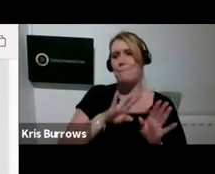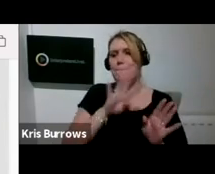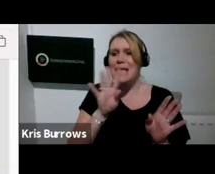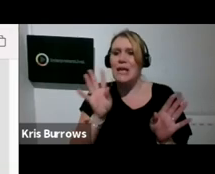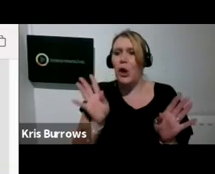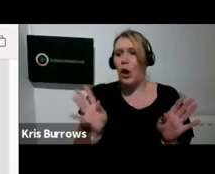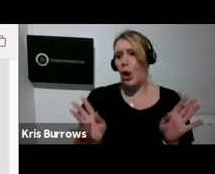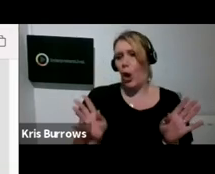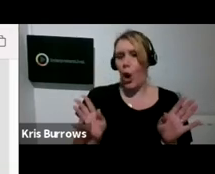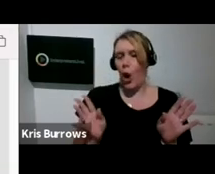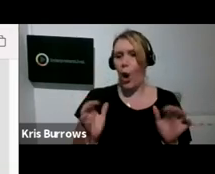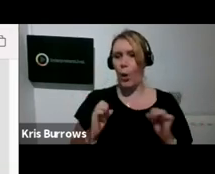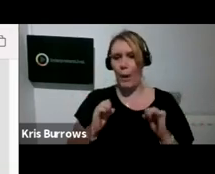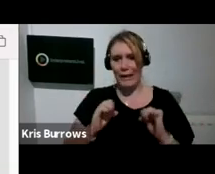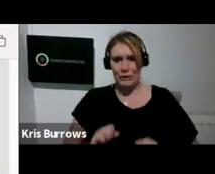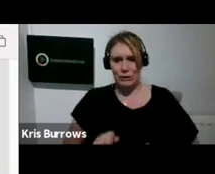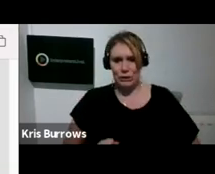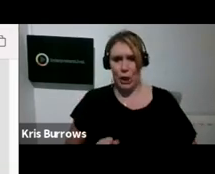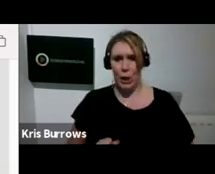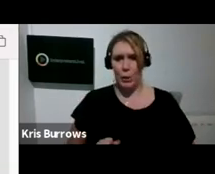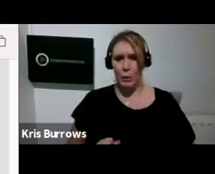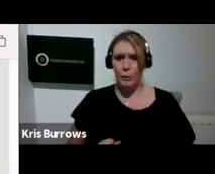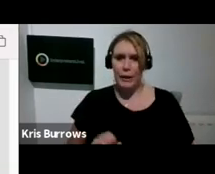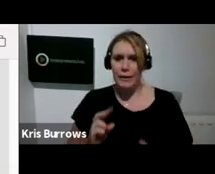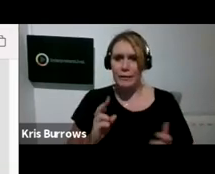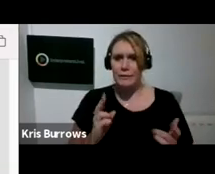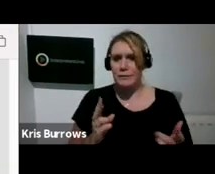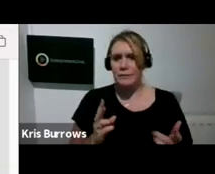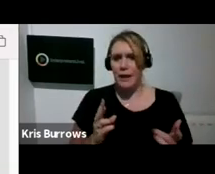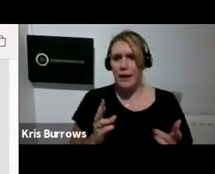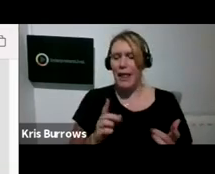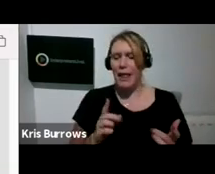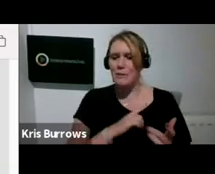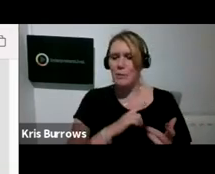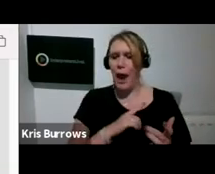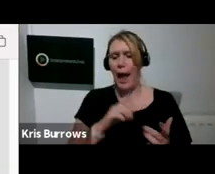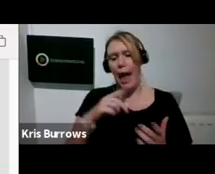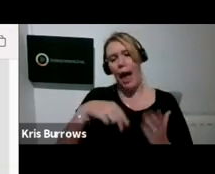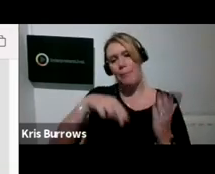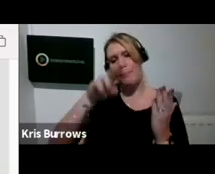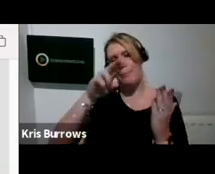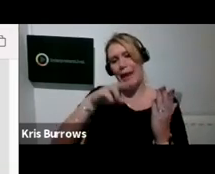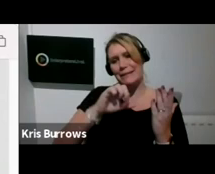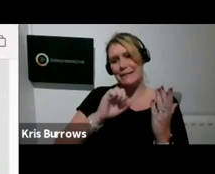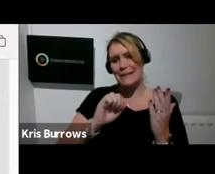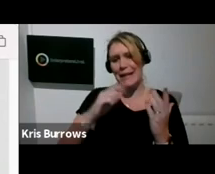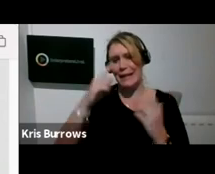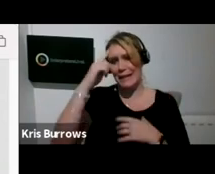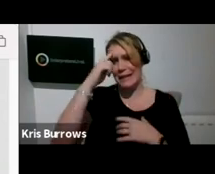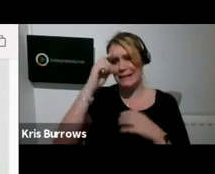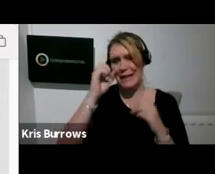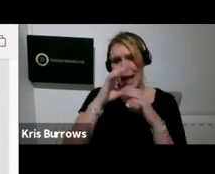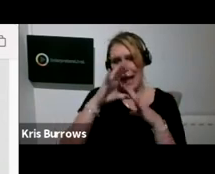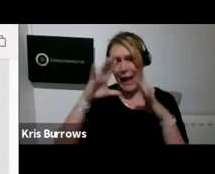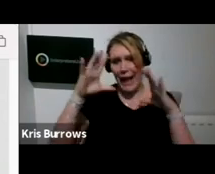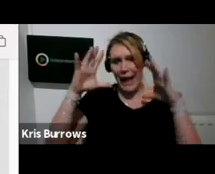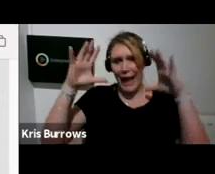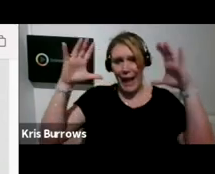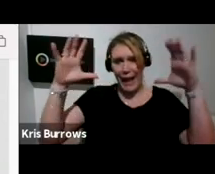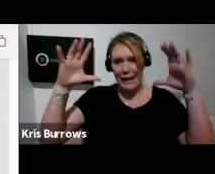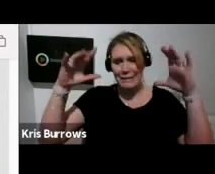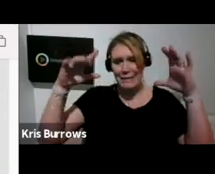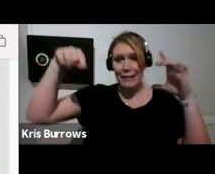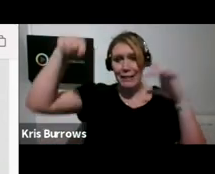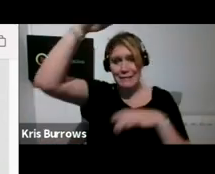which is kind of a look I quite like. So first of all, I painted in his head and his halo. And I copied that